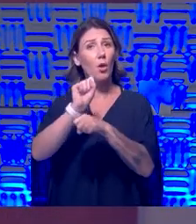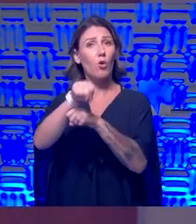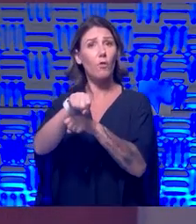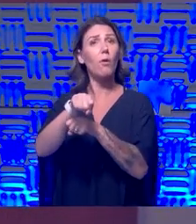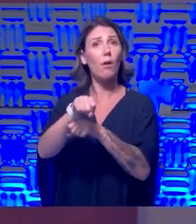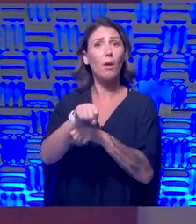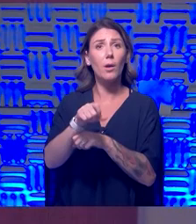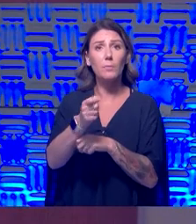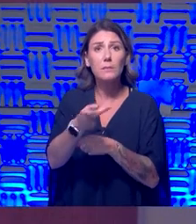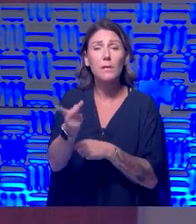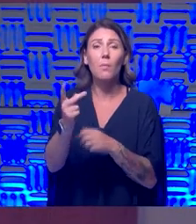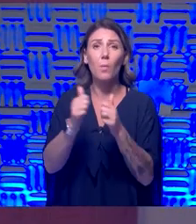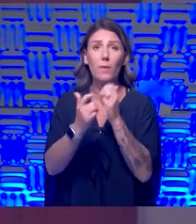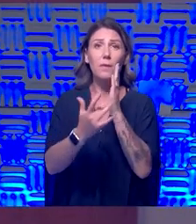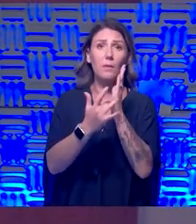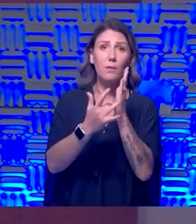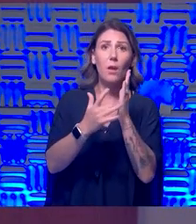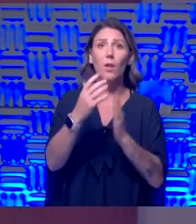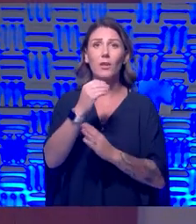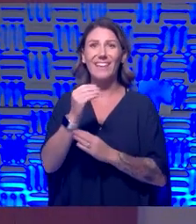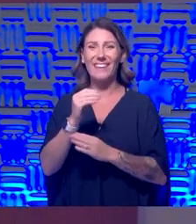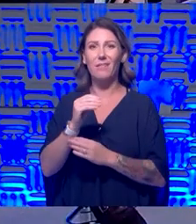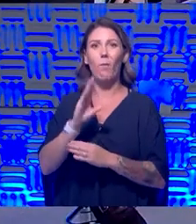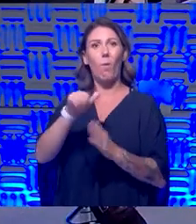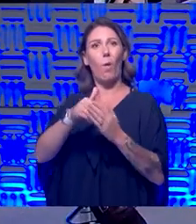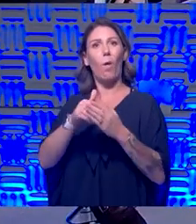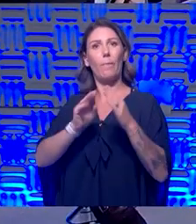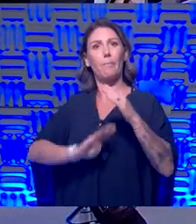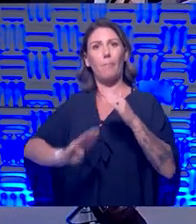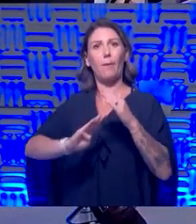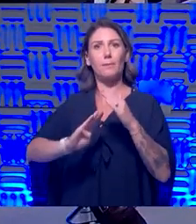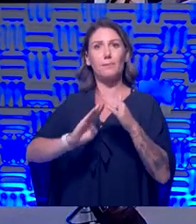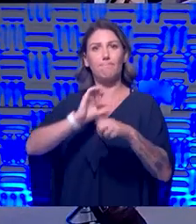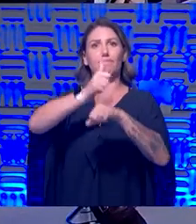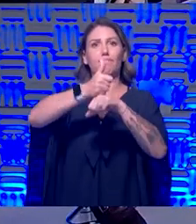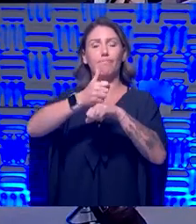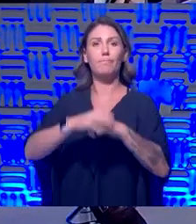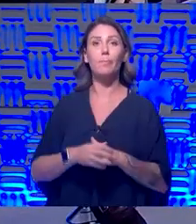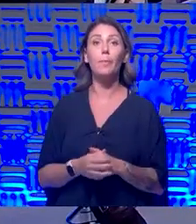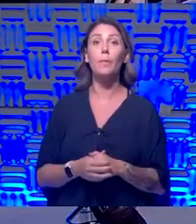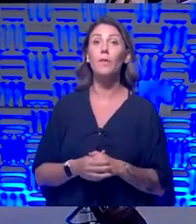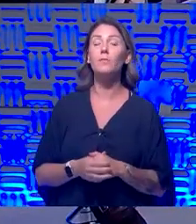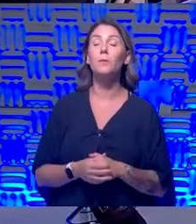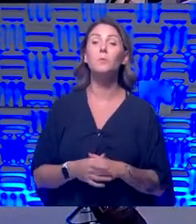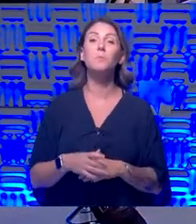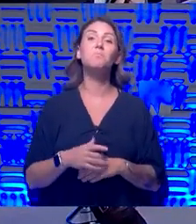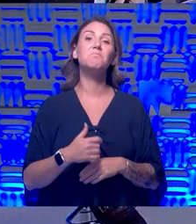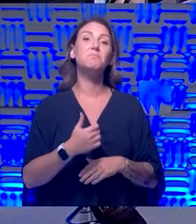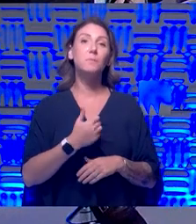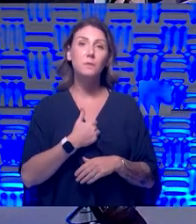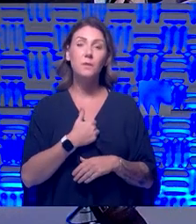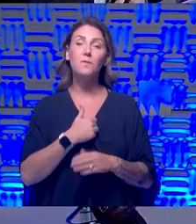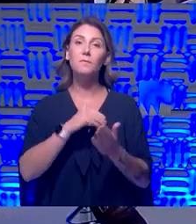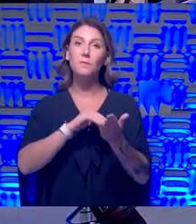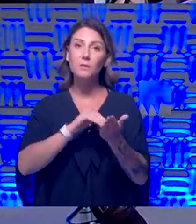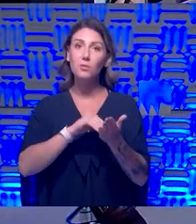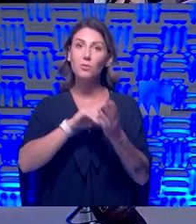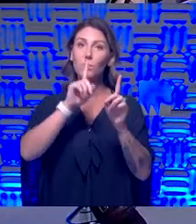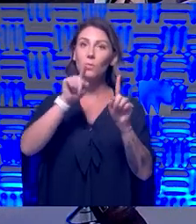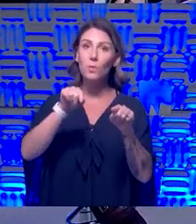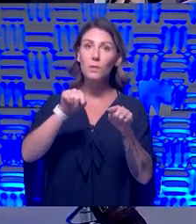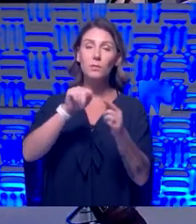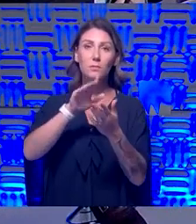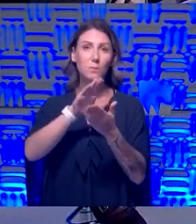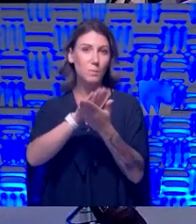for sure with technology and then sort of the basics. So as a physician who went to medical school and as a neurologist,